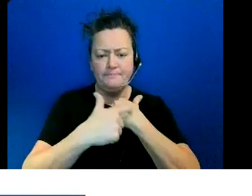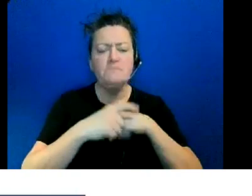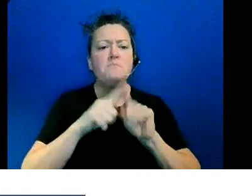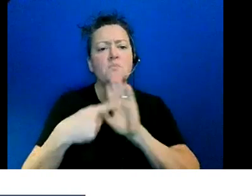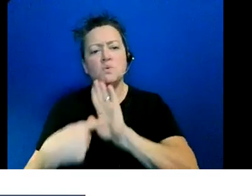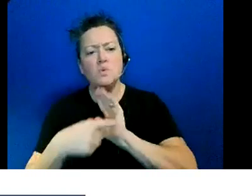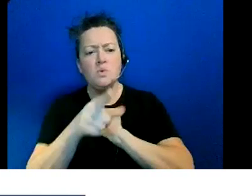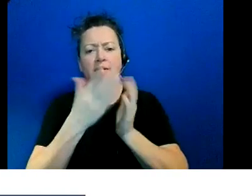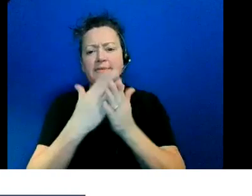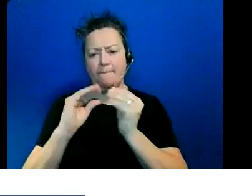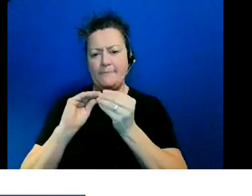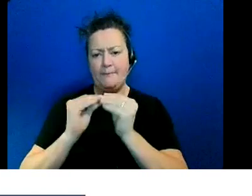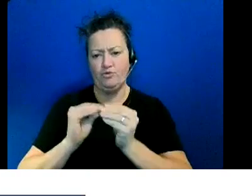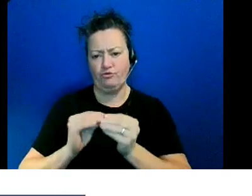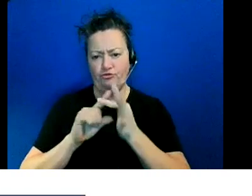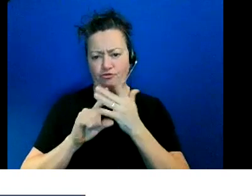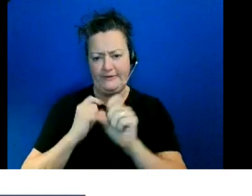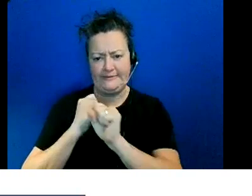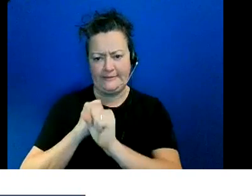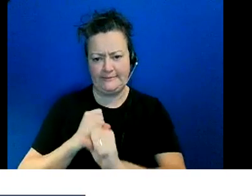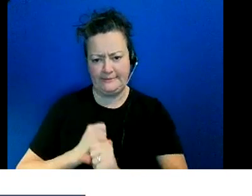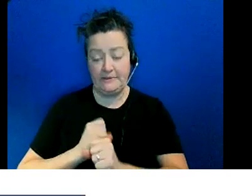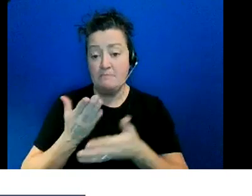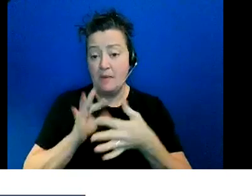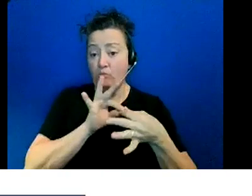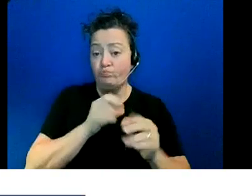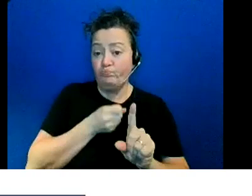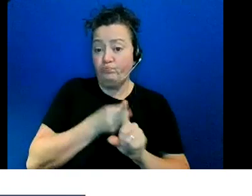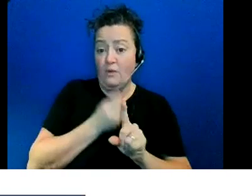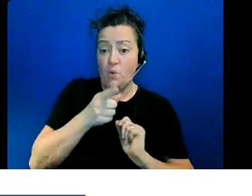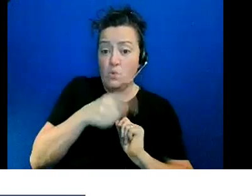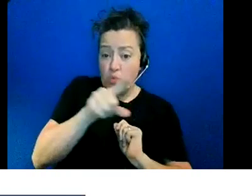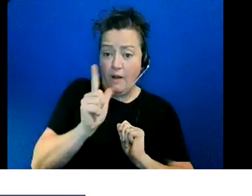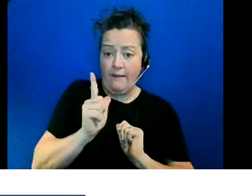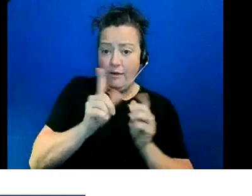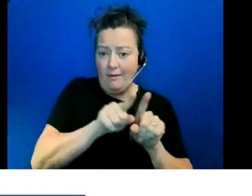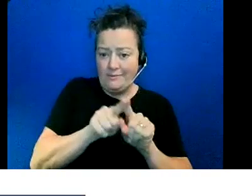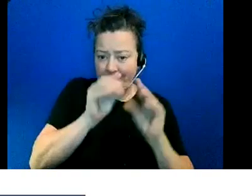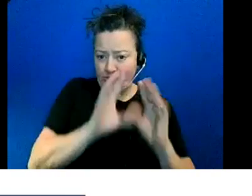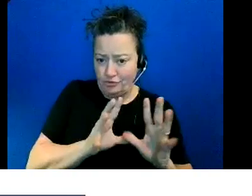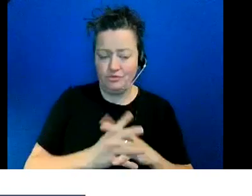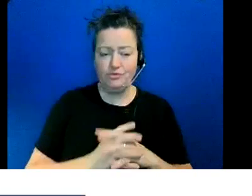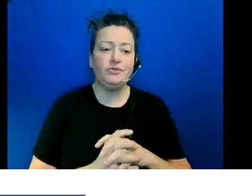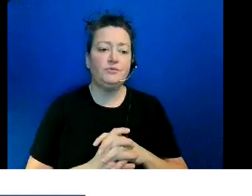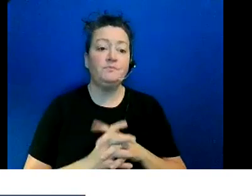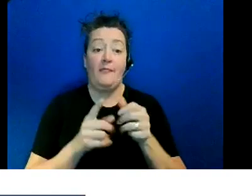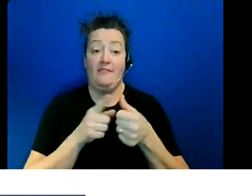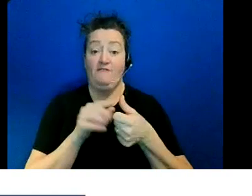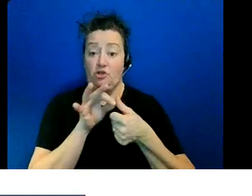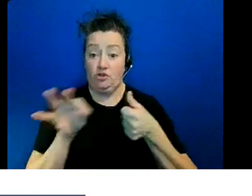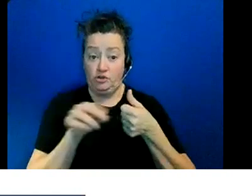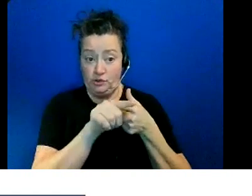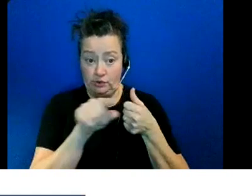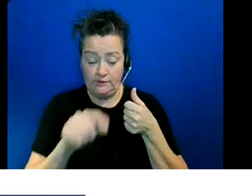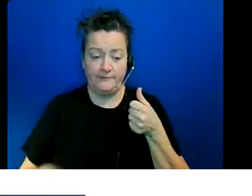to you as teachers um the first one talks about how um